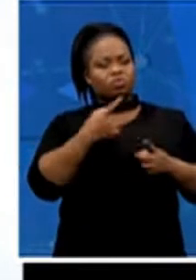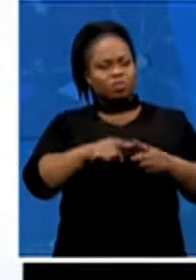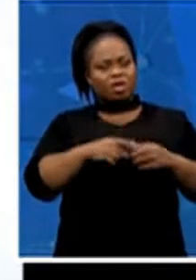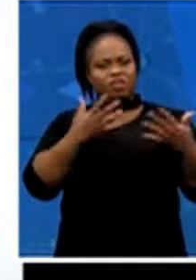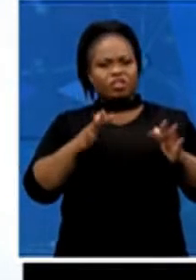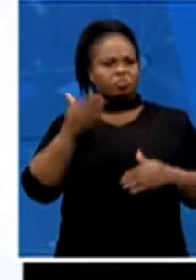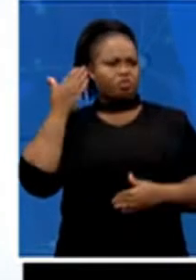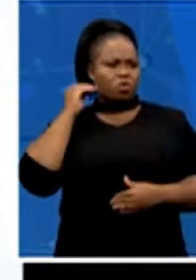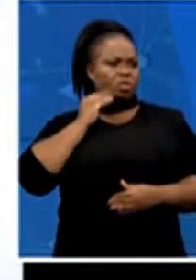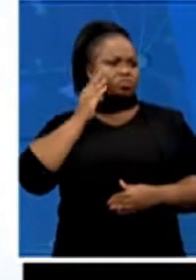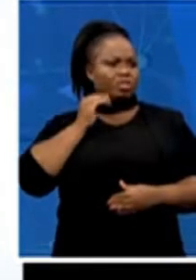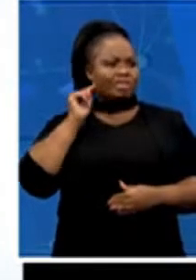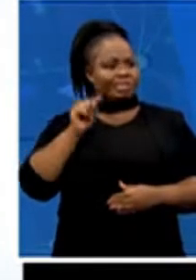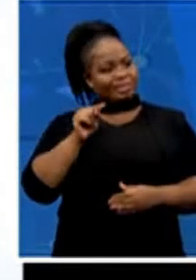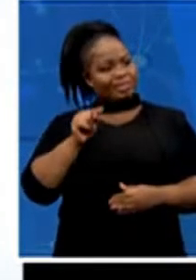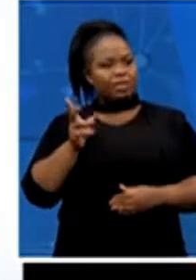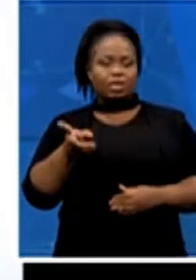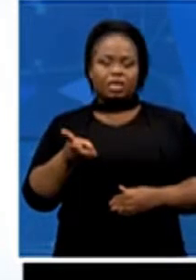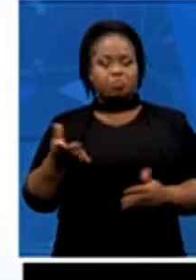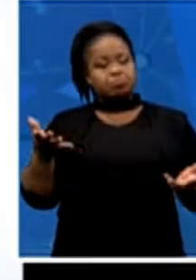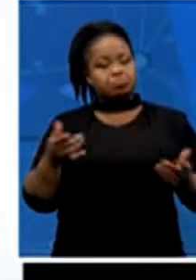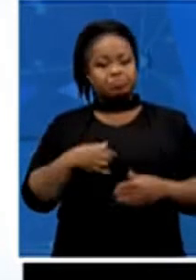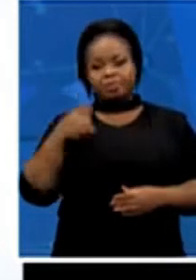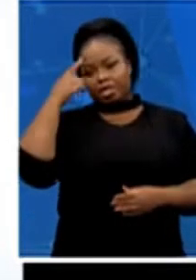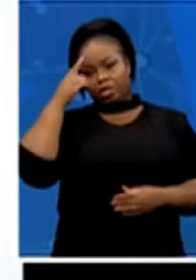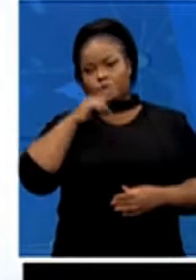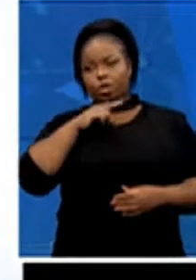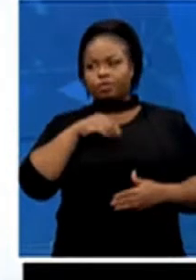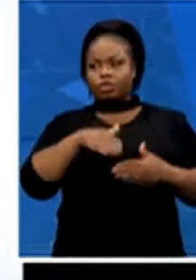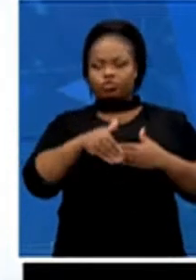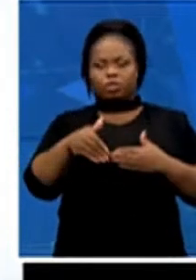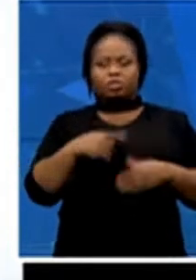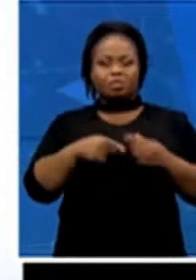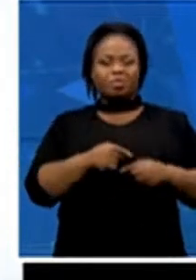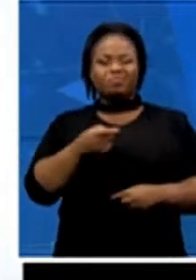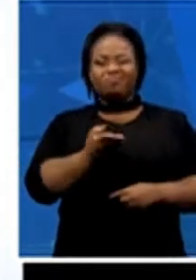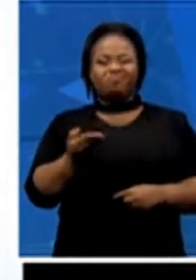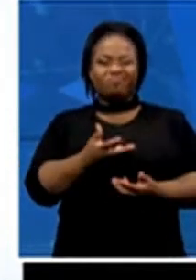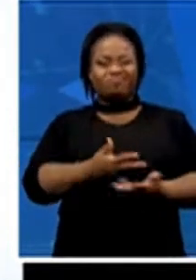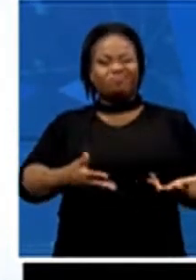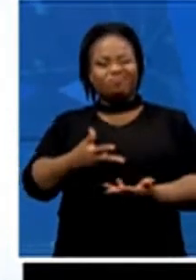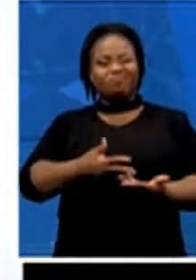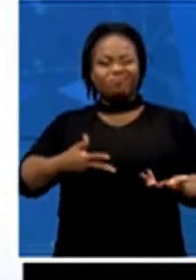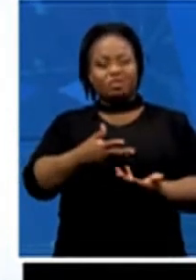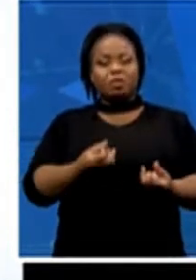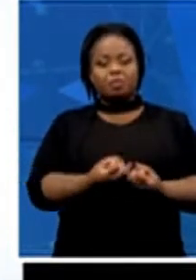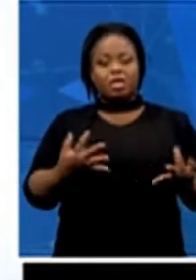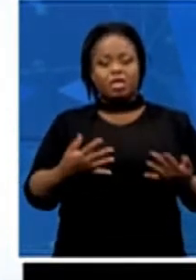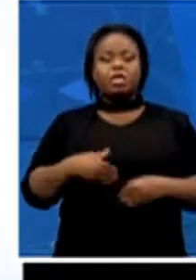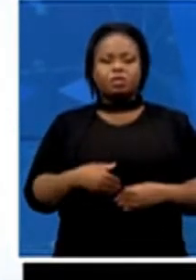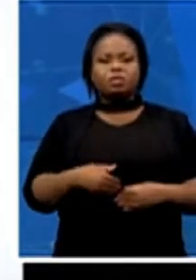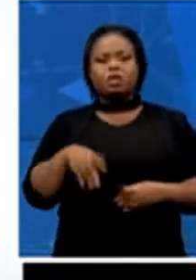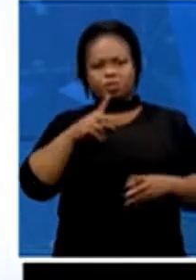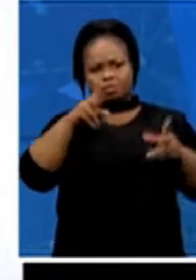think that quote there, I mean, it was cricket talk around the table. So many of the players were steeped in cricket tradition, whereas for other